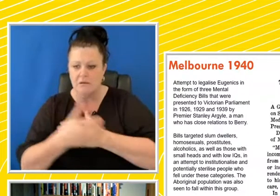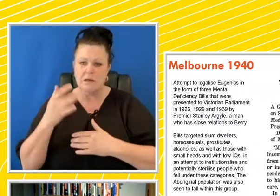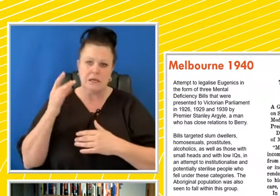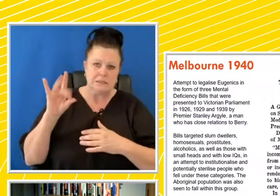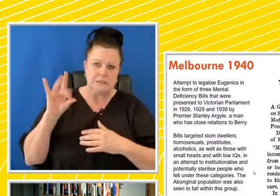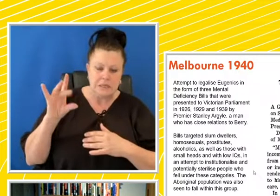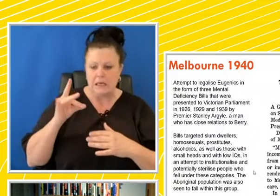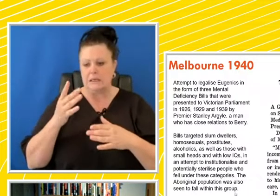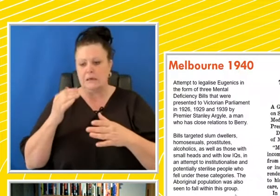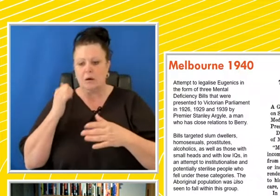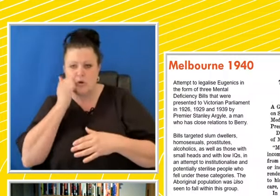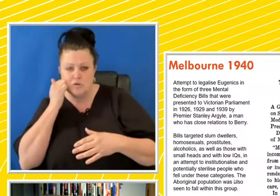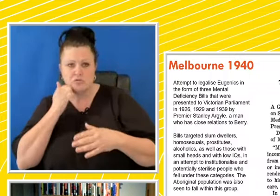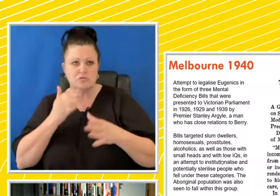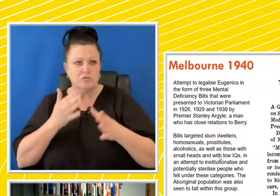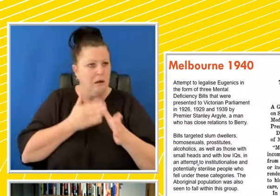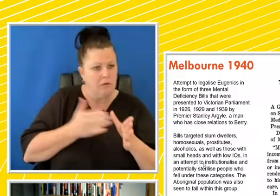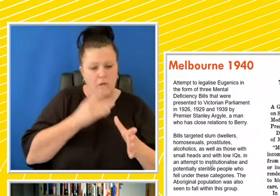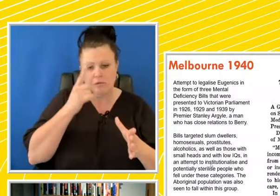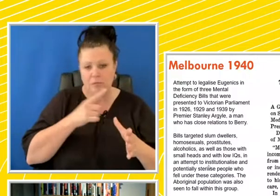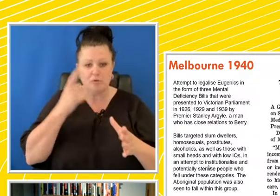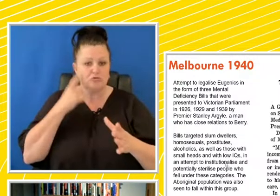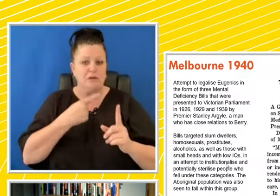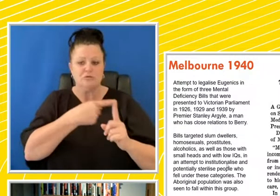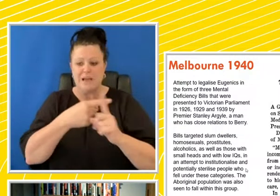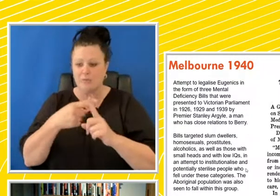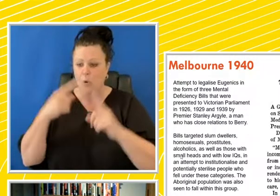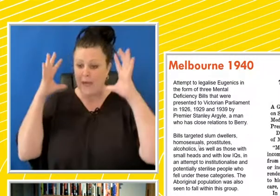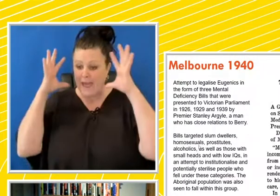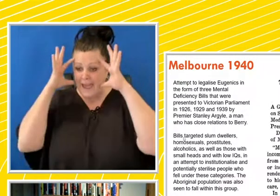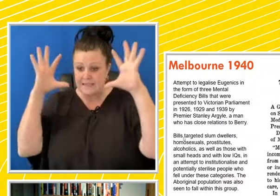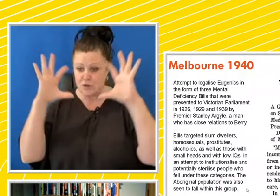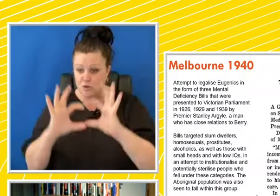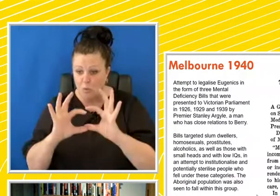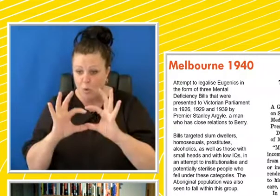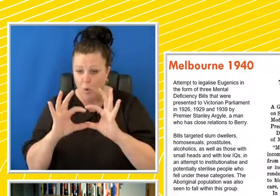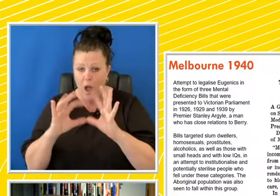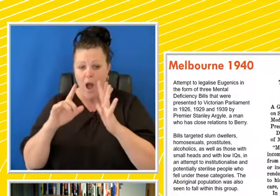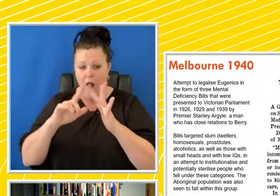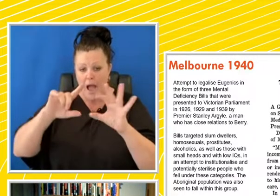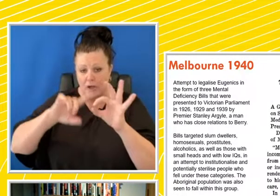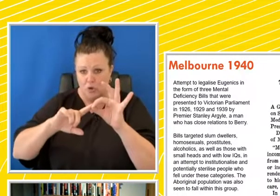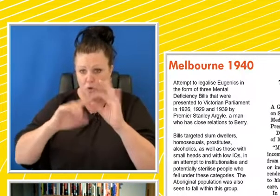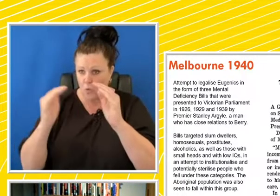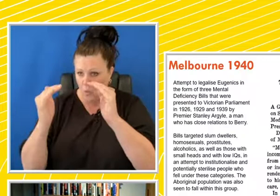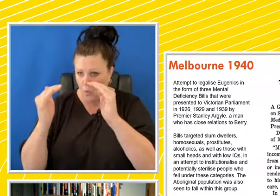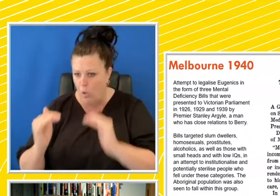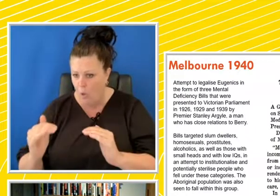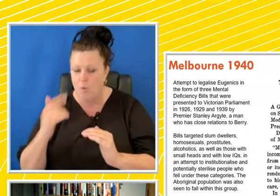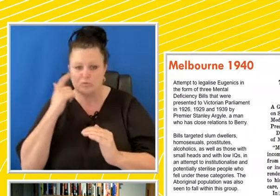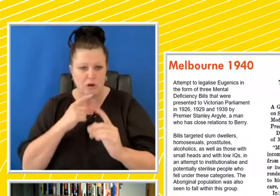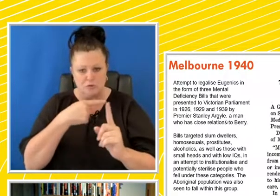prostitutes, alcoholics, as well as those with small heads and with low IQ. So this is terminology from the day.